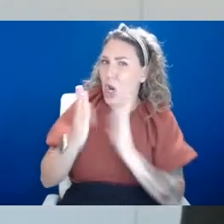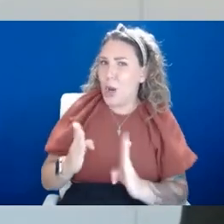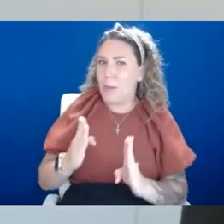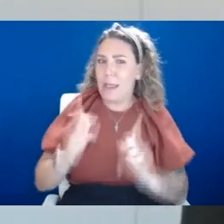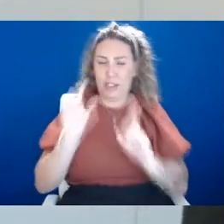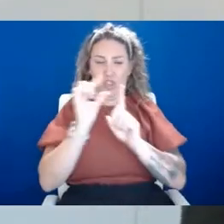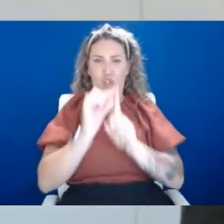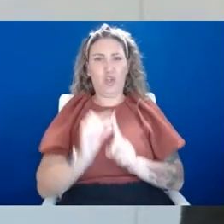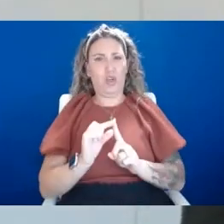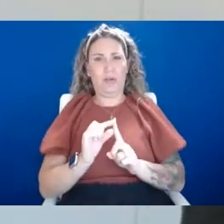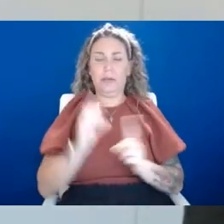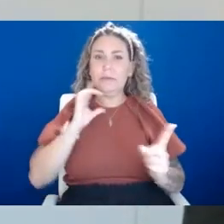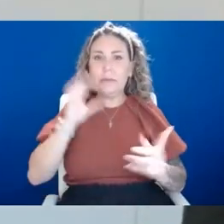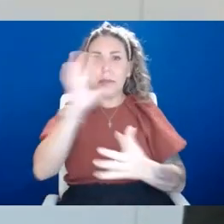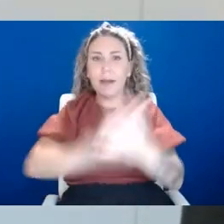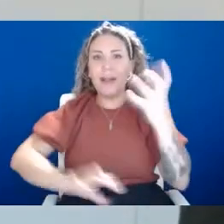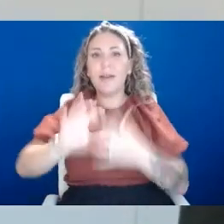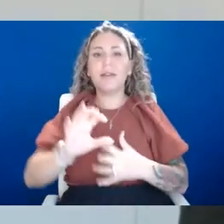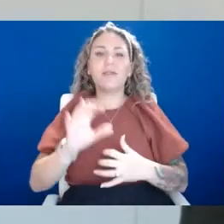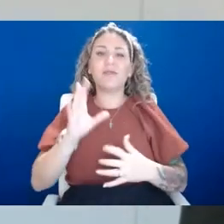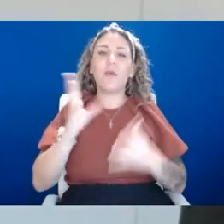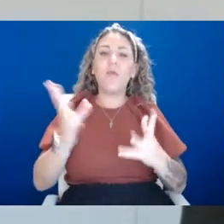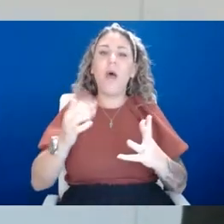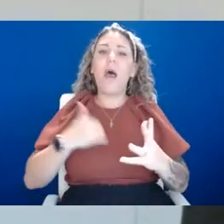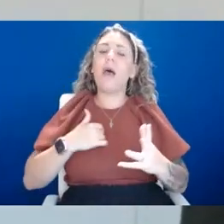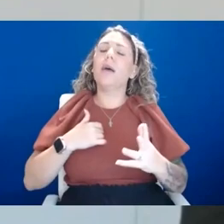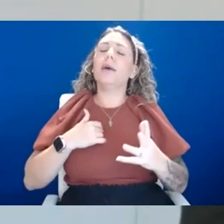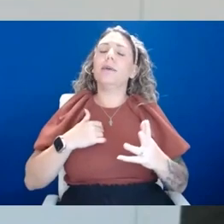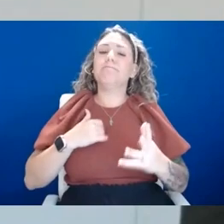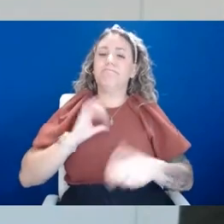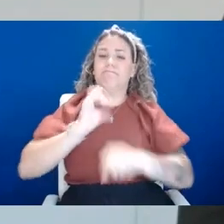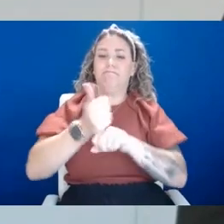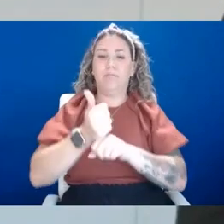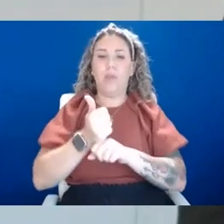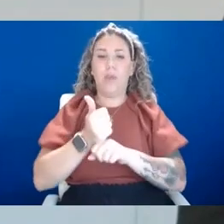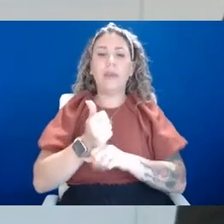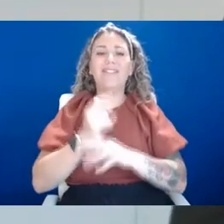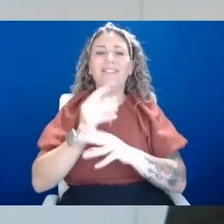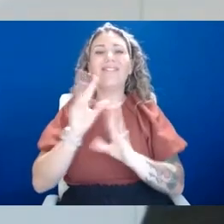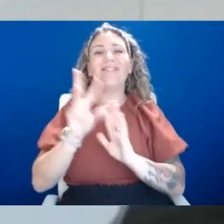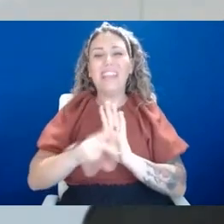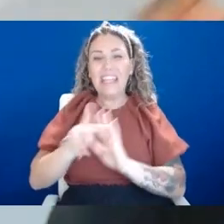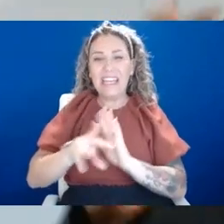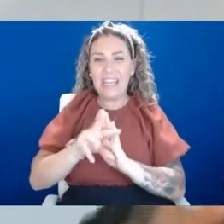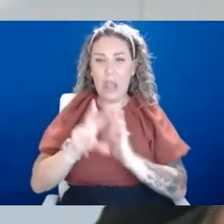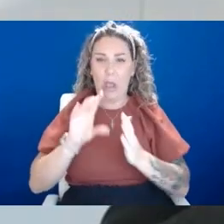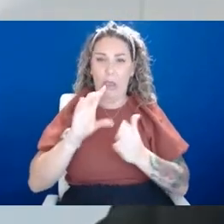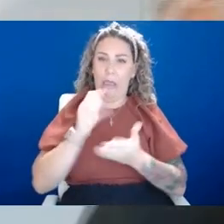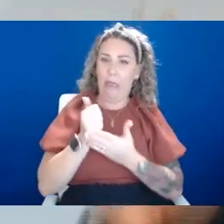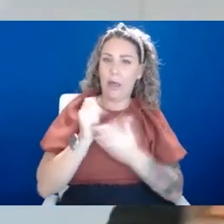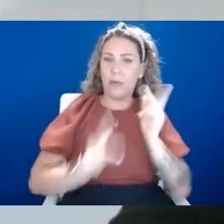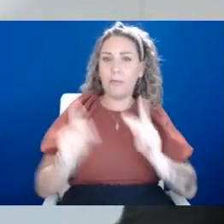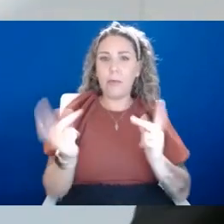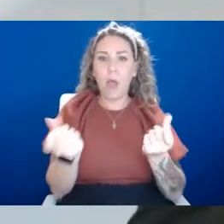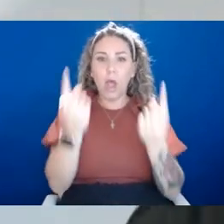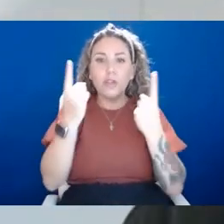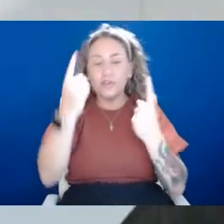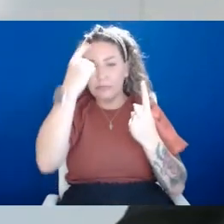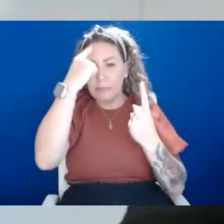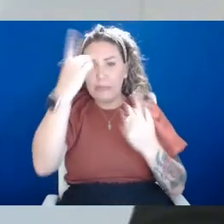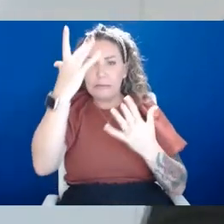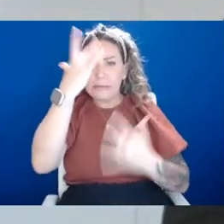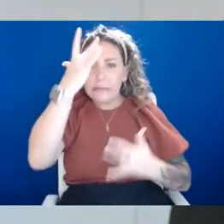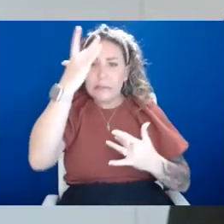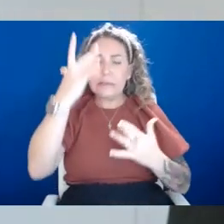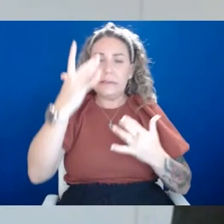what I'm creating right now is to use video in order to help people understand what mental illnesses are all about. How do you